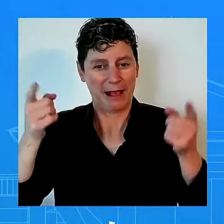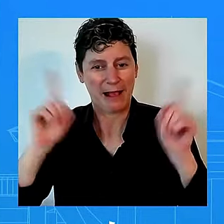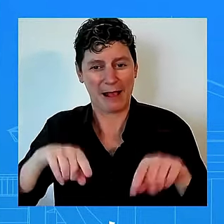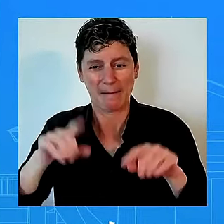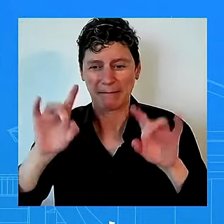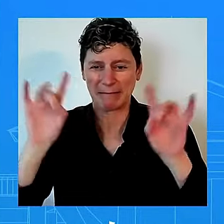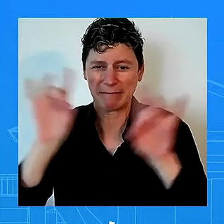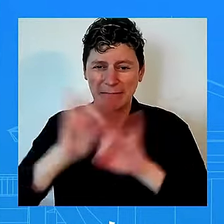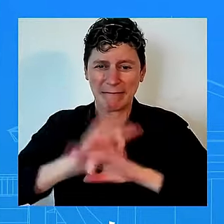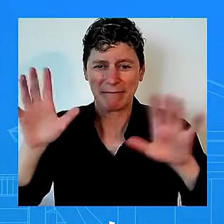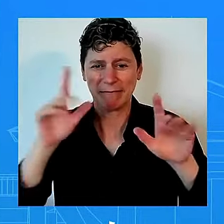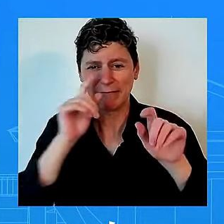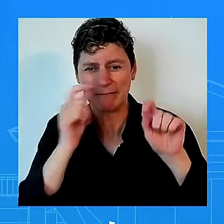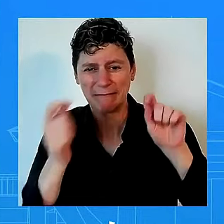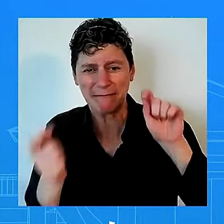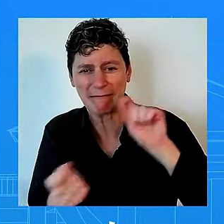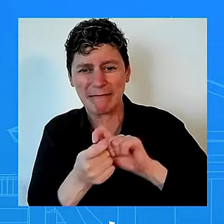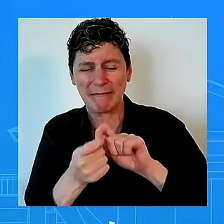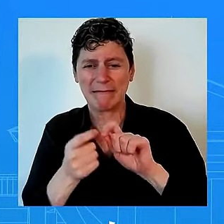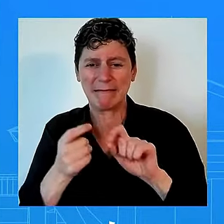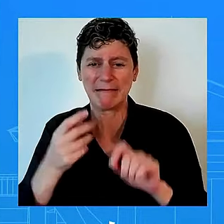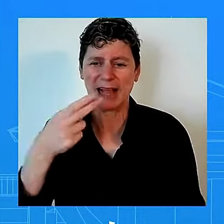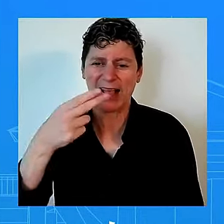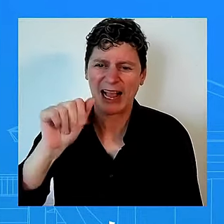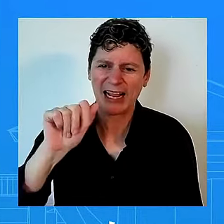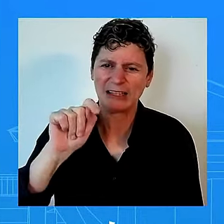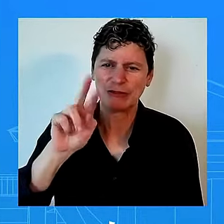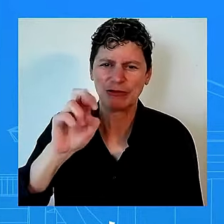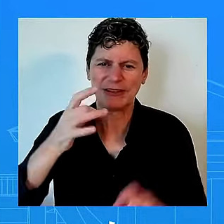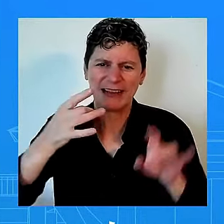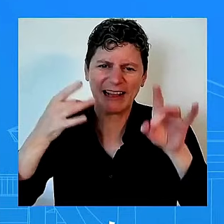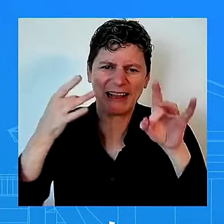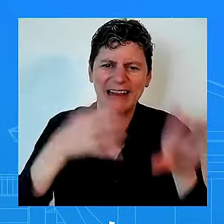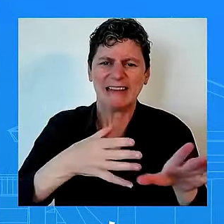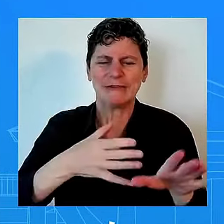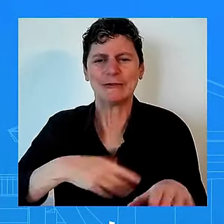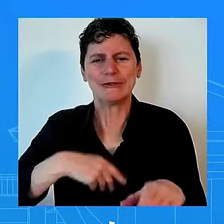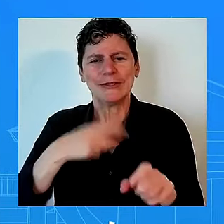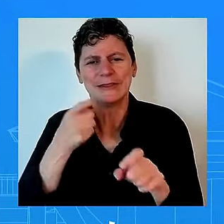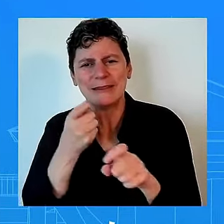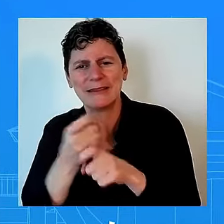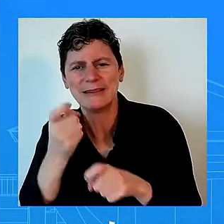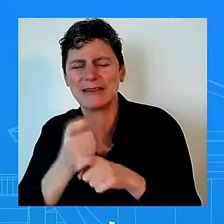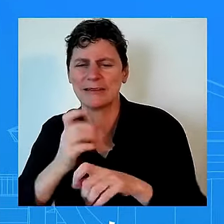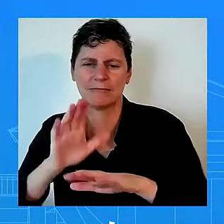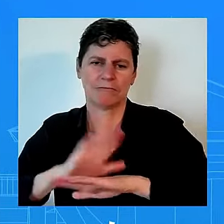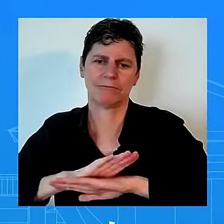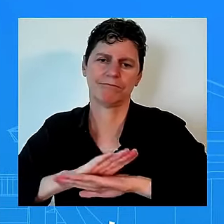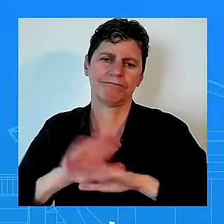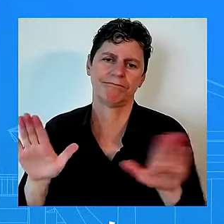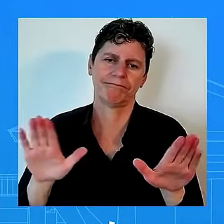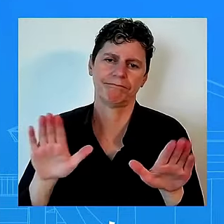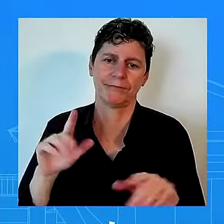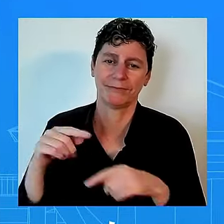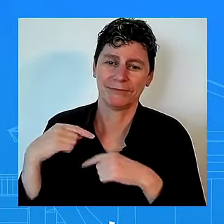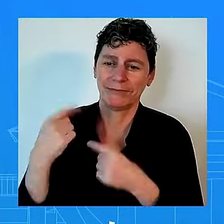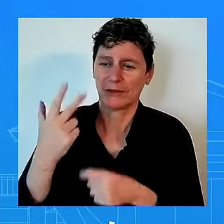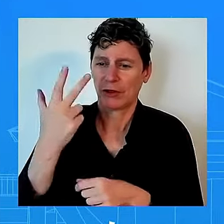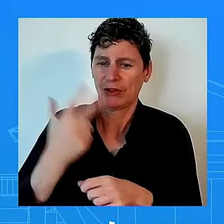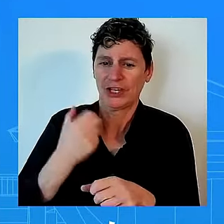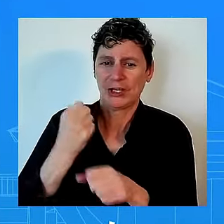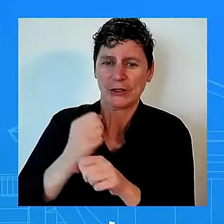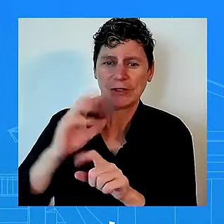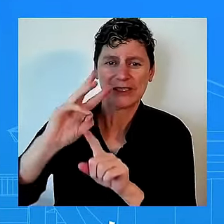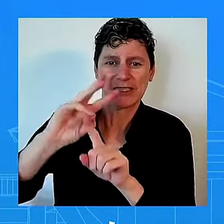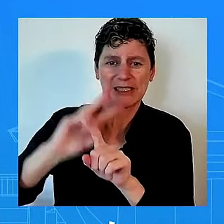uh and certainly as we have done in the past three and a half years and the president has done throughout his career and the vice president as well we're going to continue to call that out